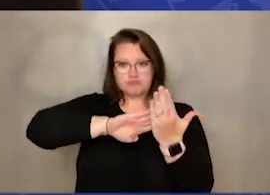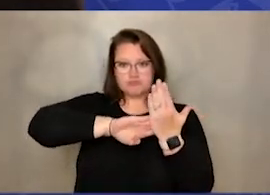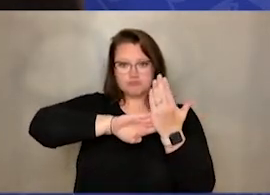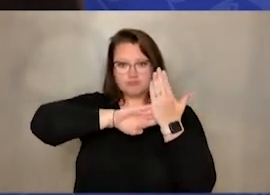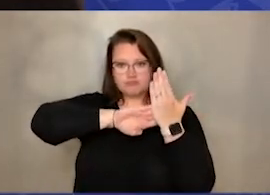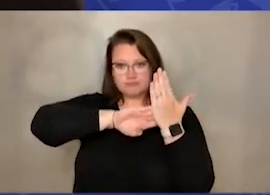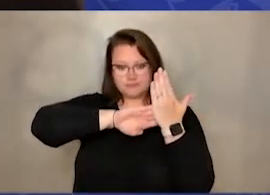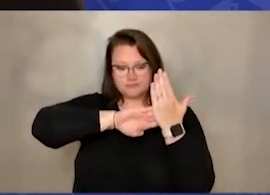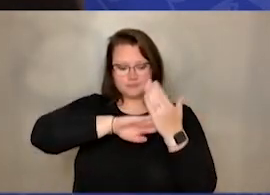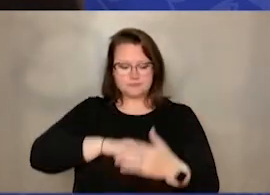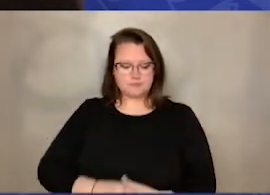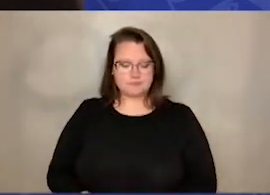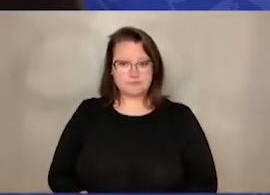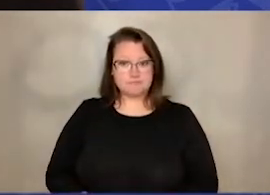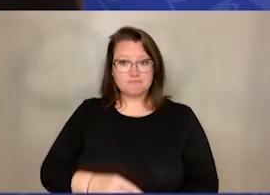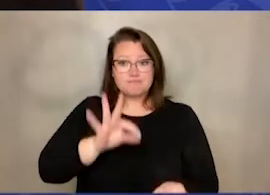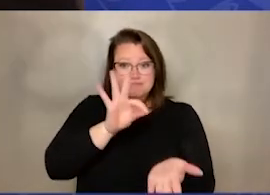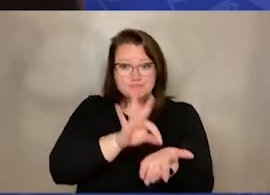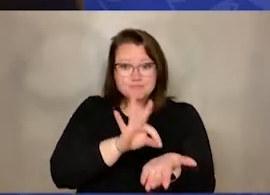Dot, dot, not a lot.